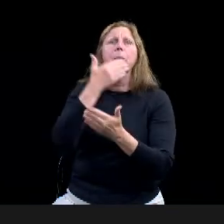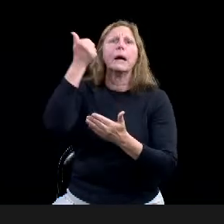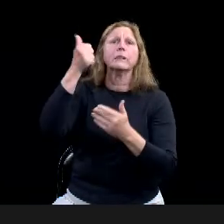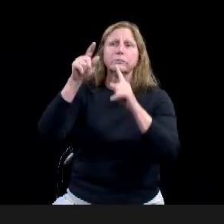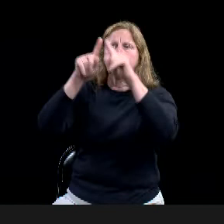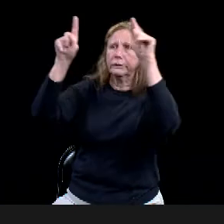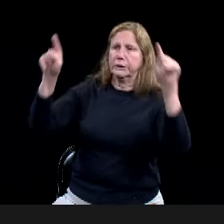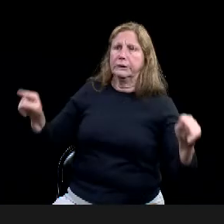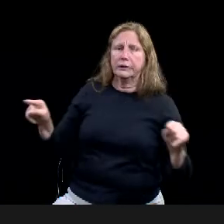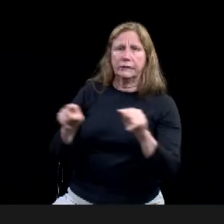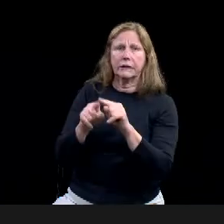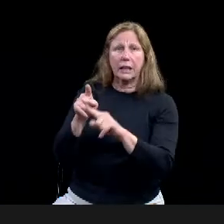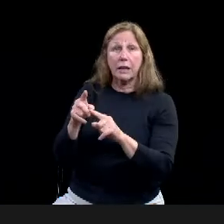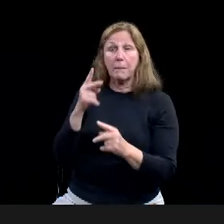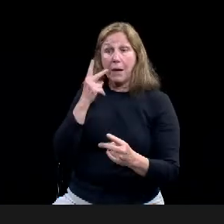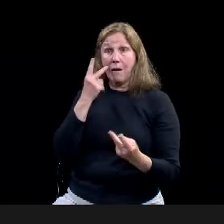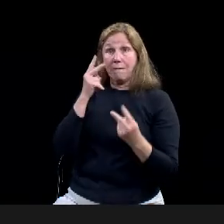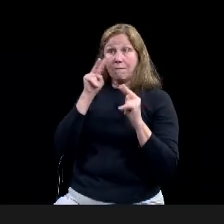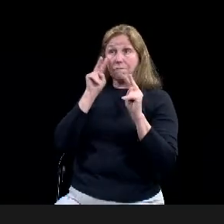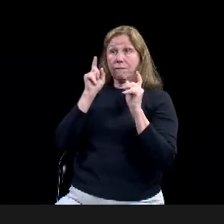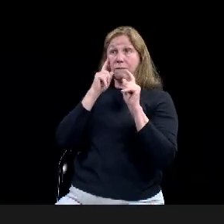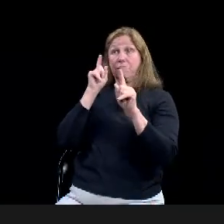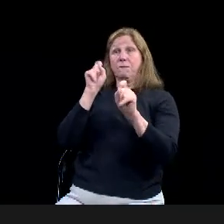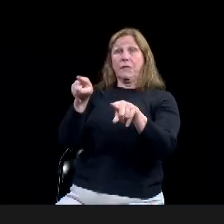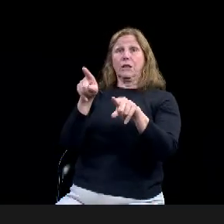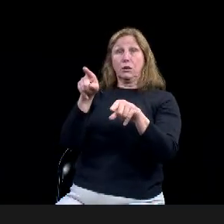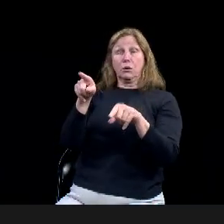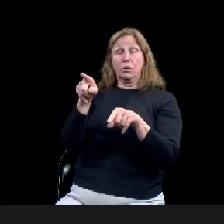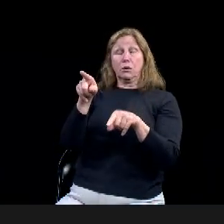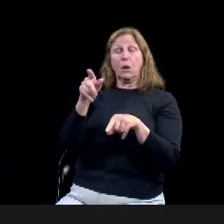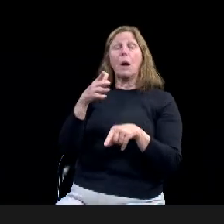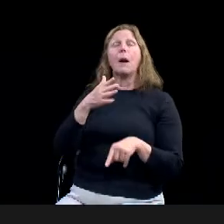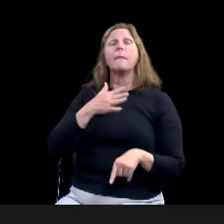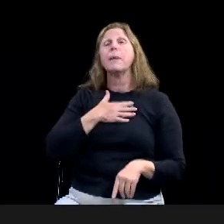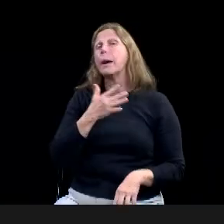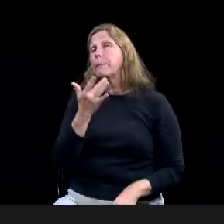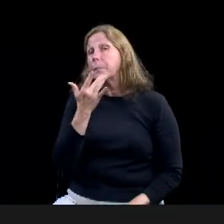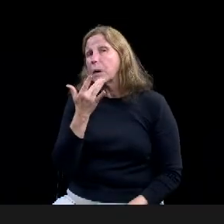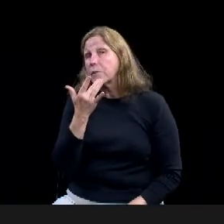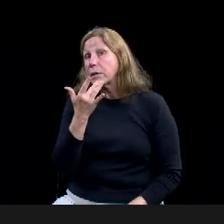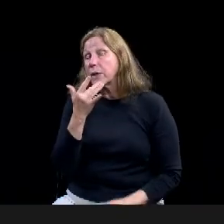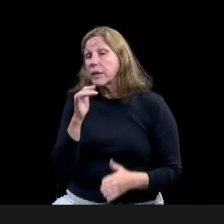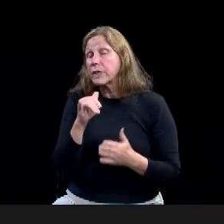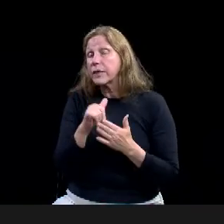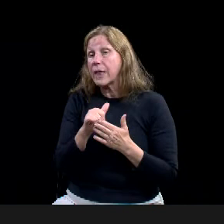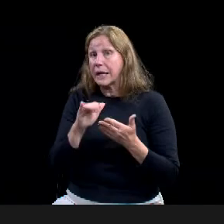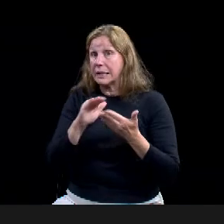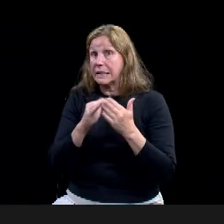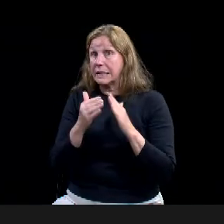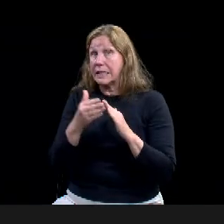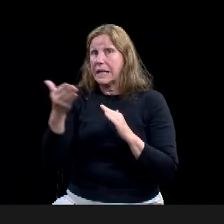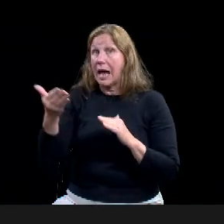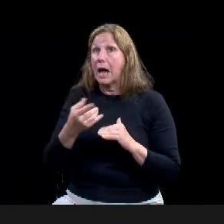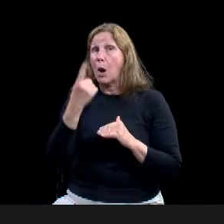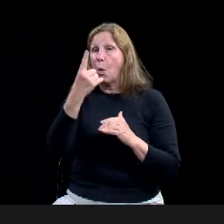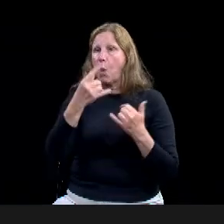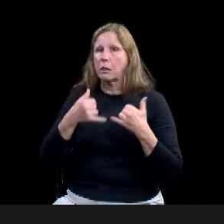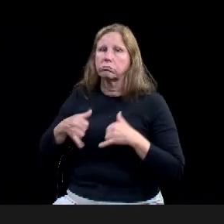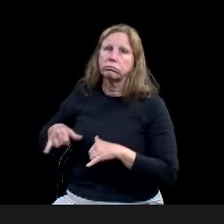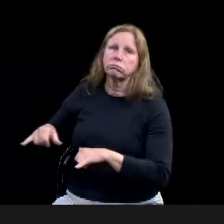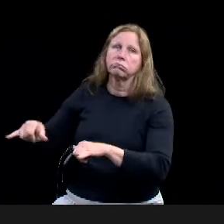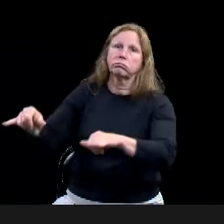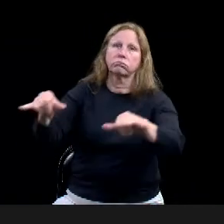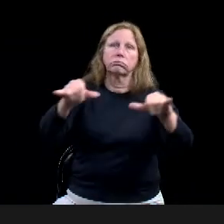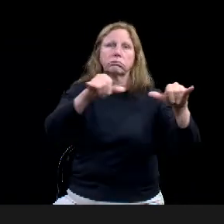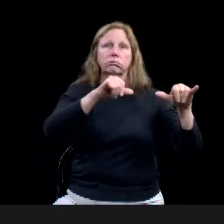to hire one designer and then work across all the neighborhood associations. So we have cohesive branding that is reflective of each of the